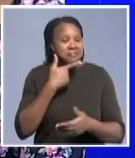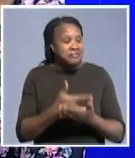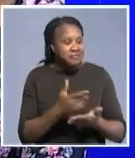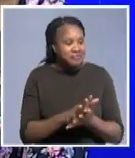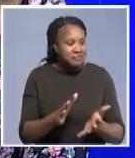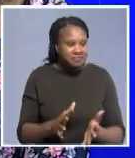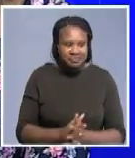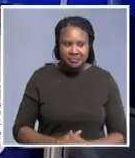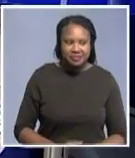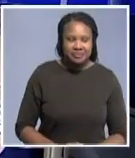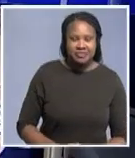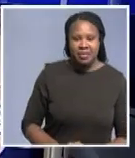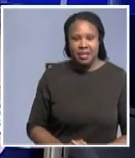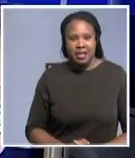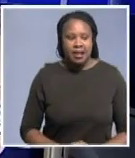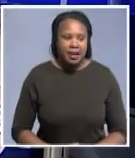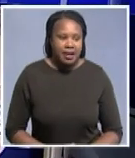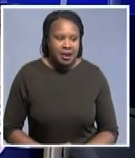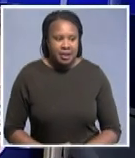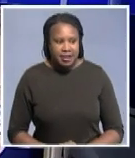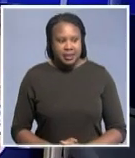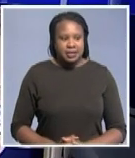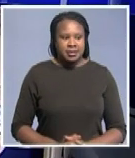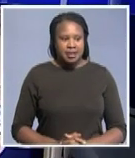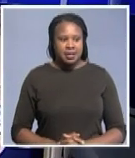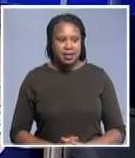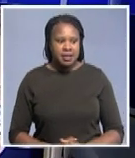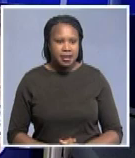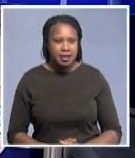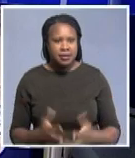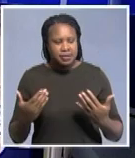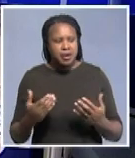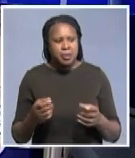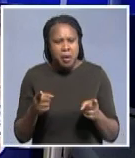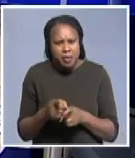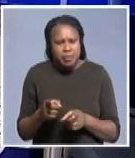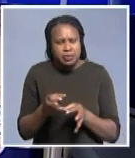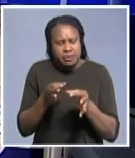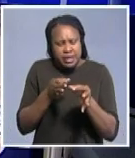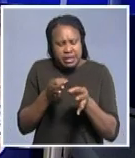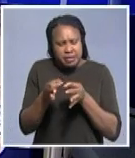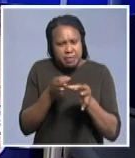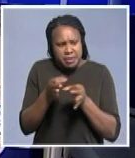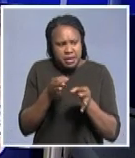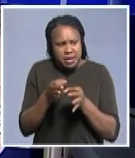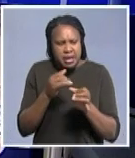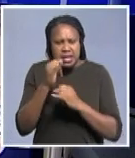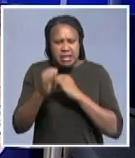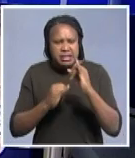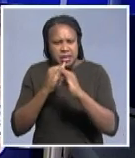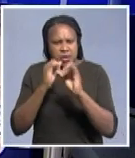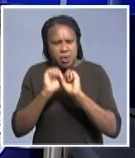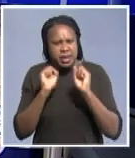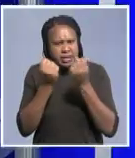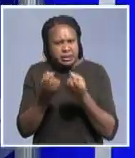for for joining us even though we kind of explained very briefly an international organization